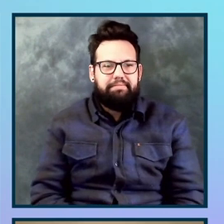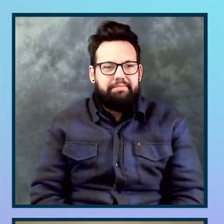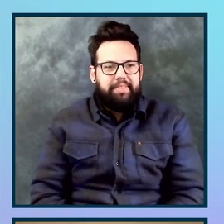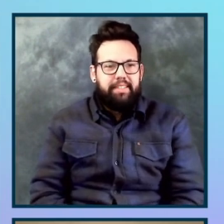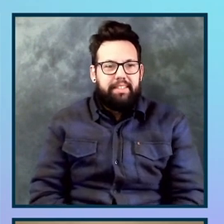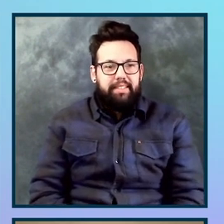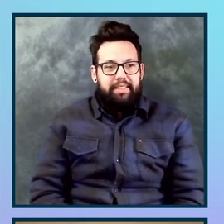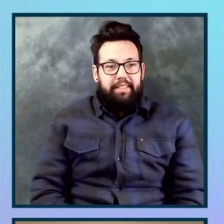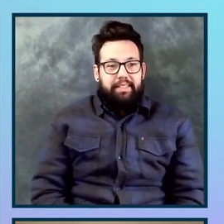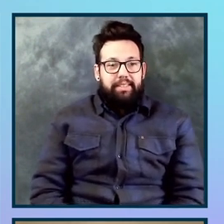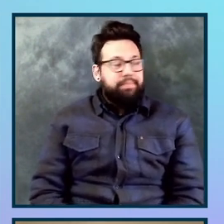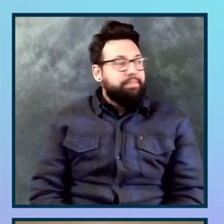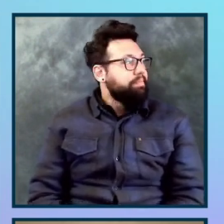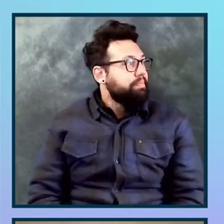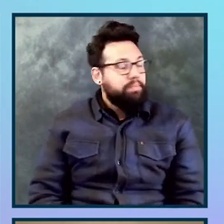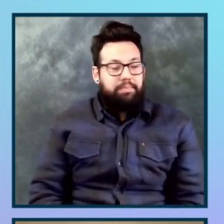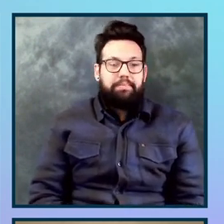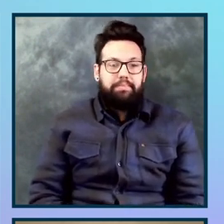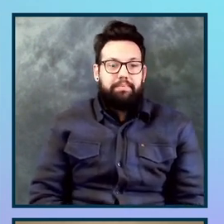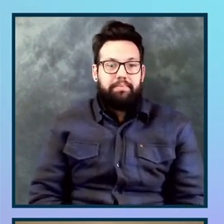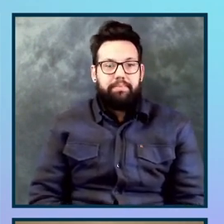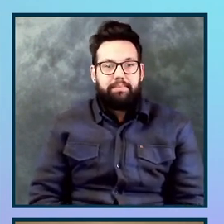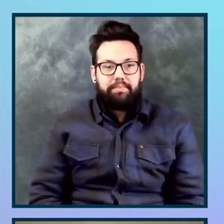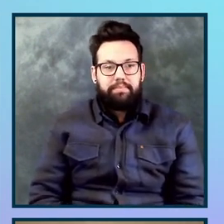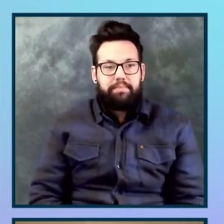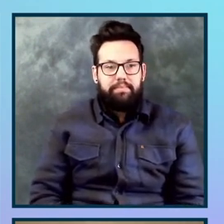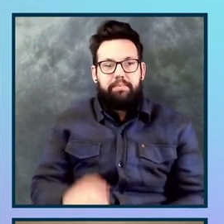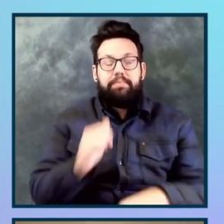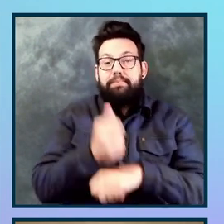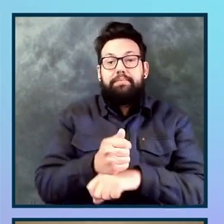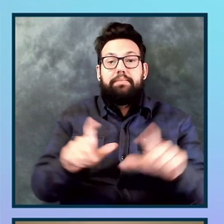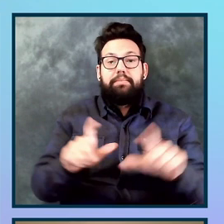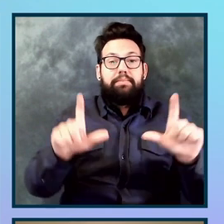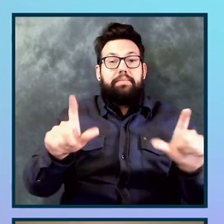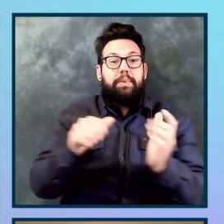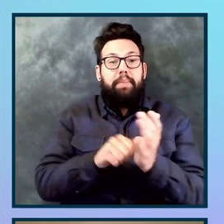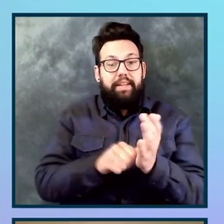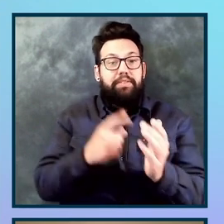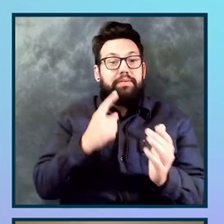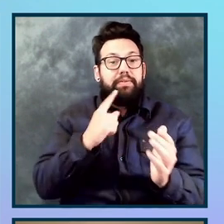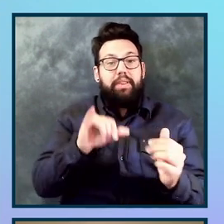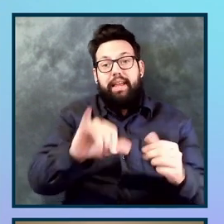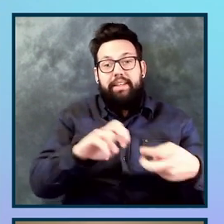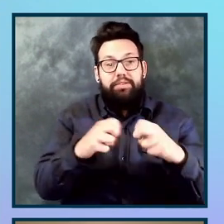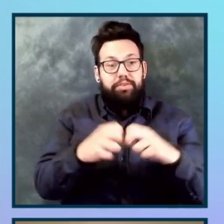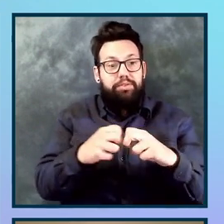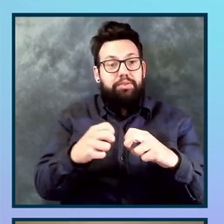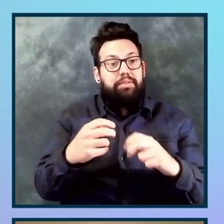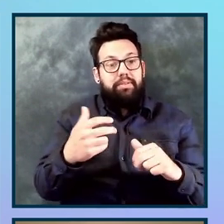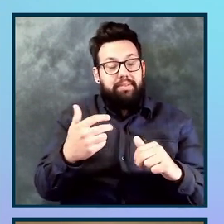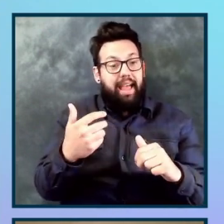All right. So it actually generated a page that's dedicated to the specific issue. We even have a screenshot of the element here.